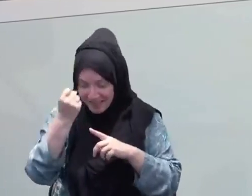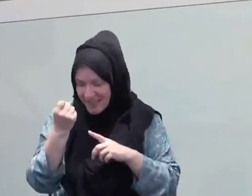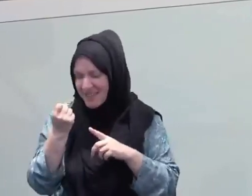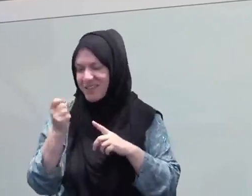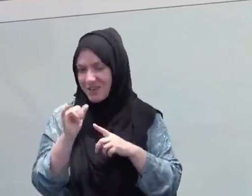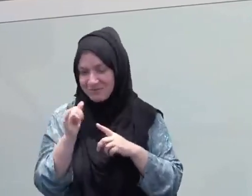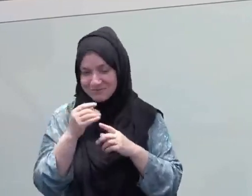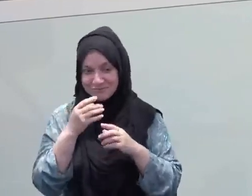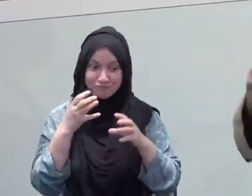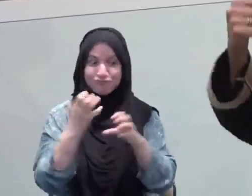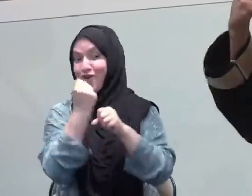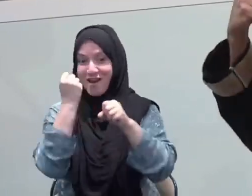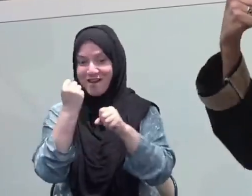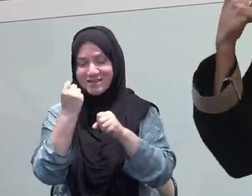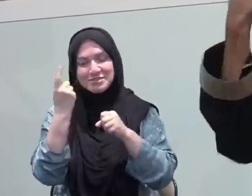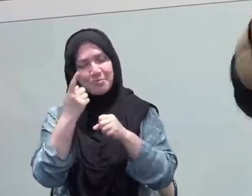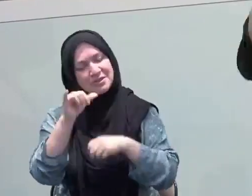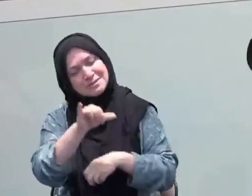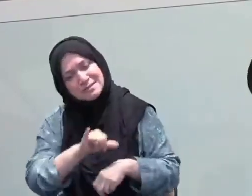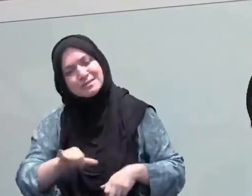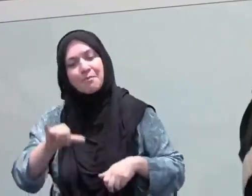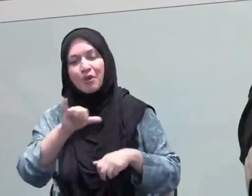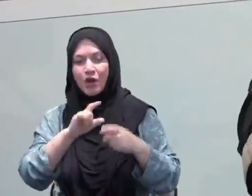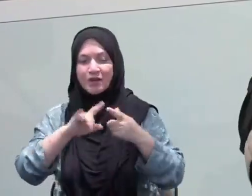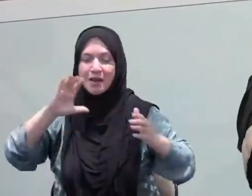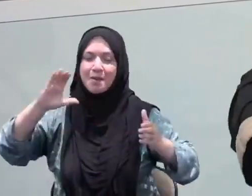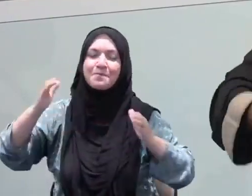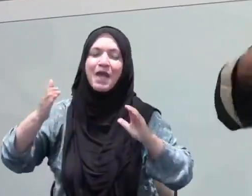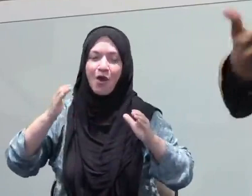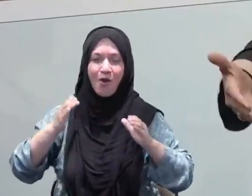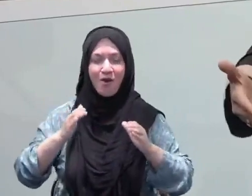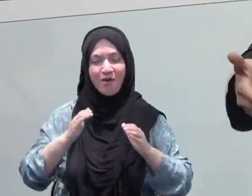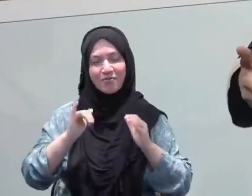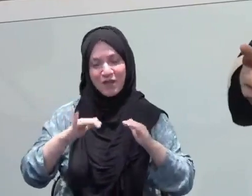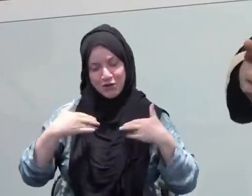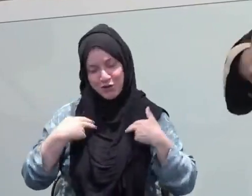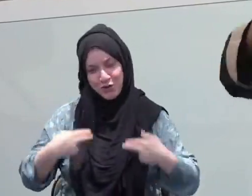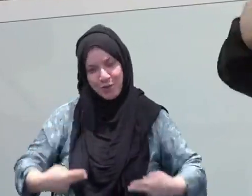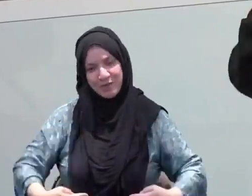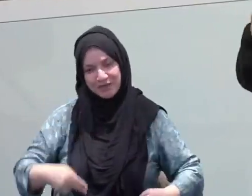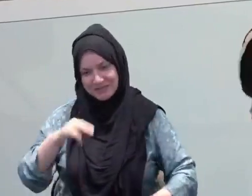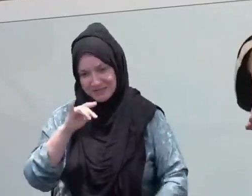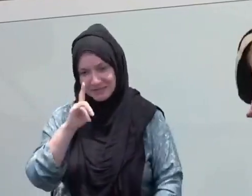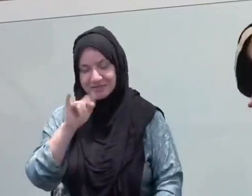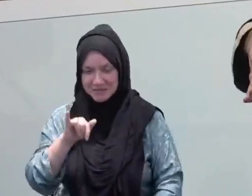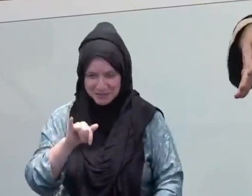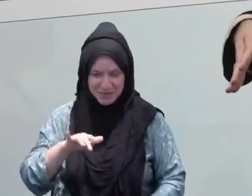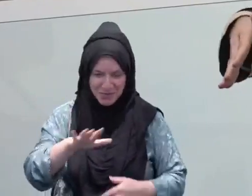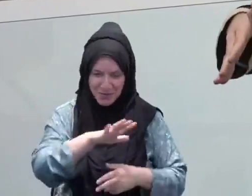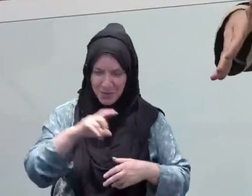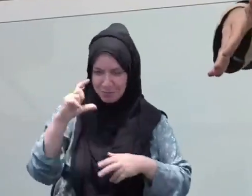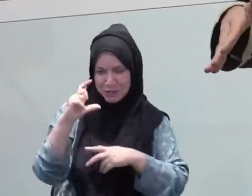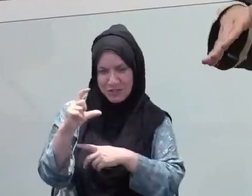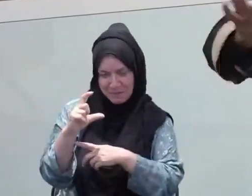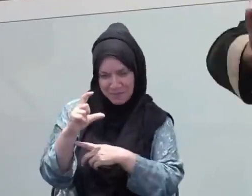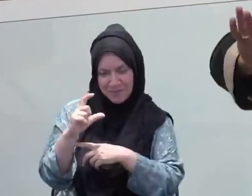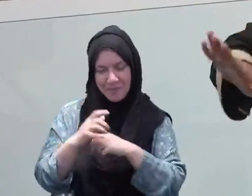were stronger and faster in their nature, they'd go quick and then they'd crash, they'd be overtaken. So they start the race quick